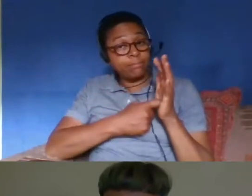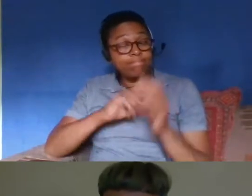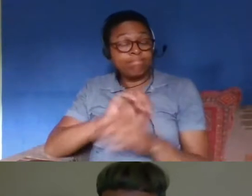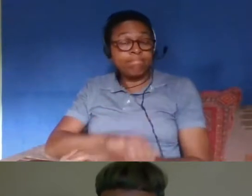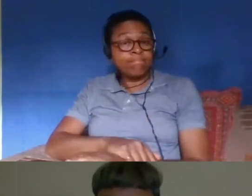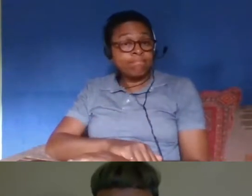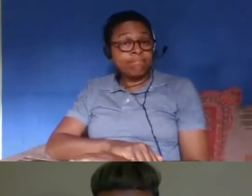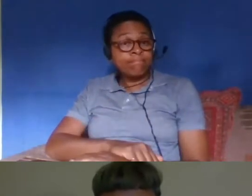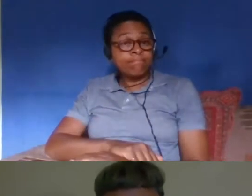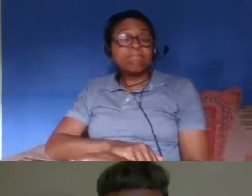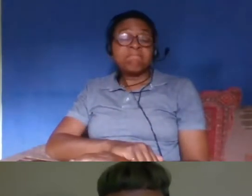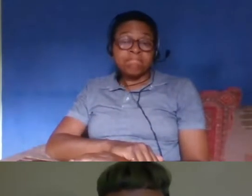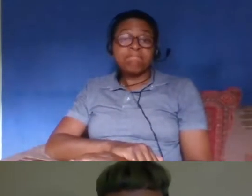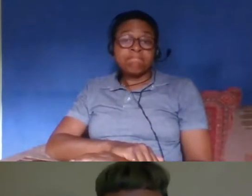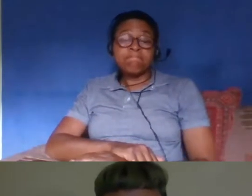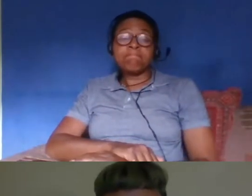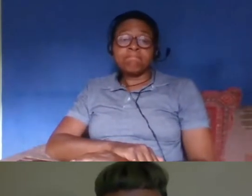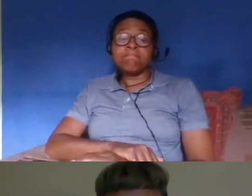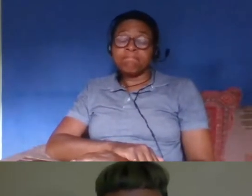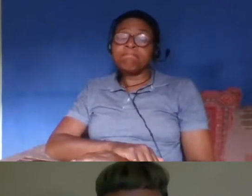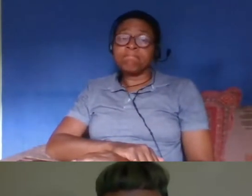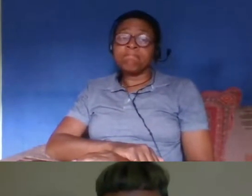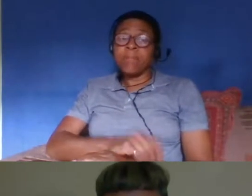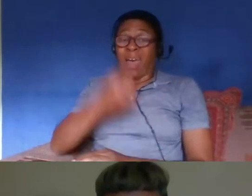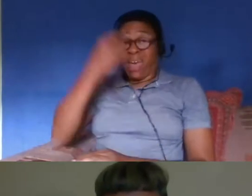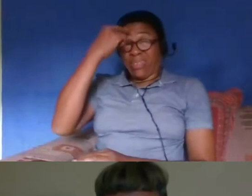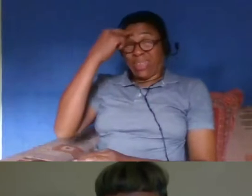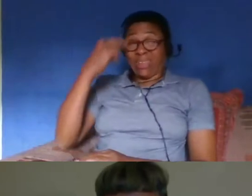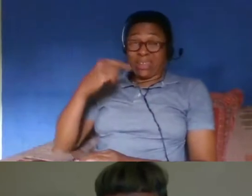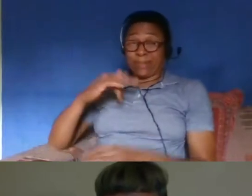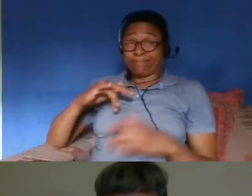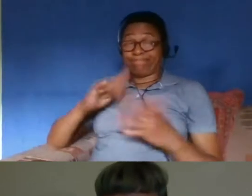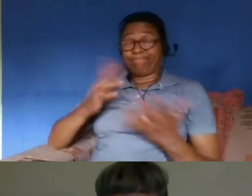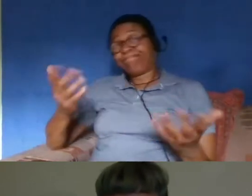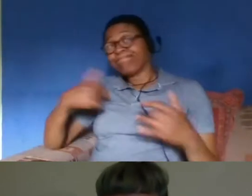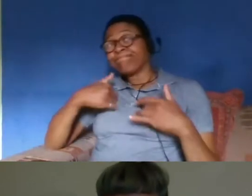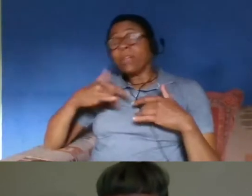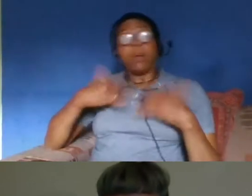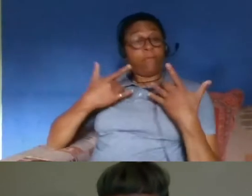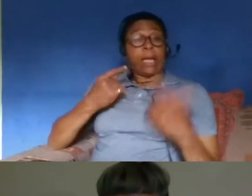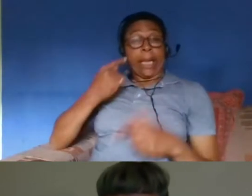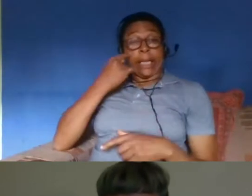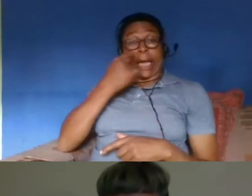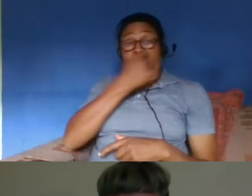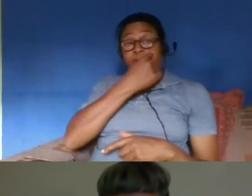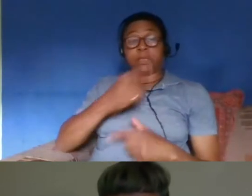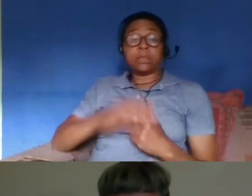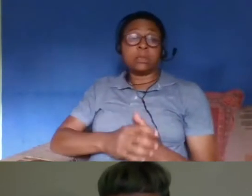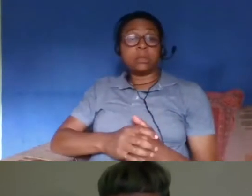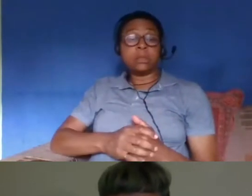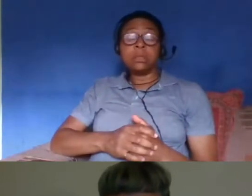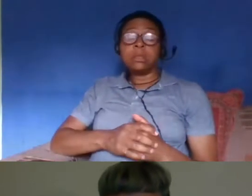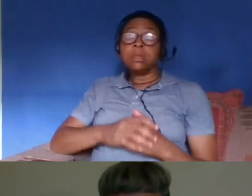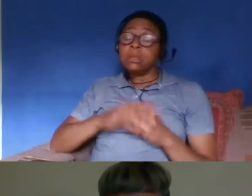our colleagues at maternity action have have clearly highlighted a number of cases where where pregnant women have have